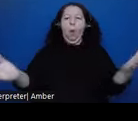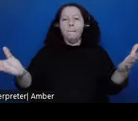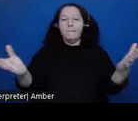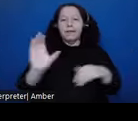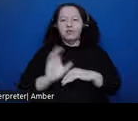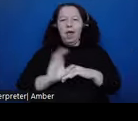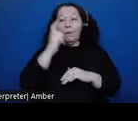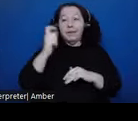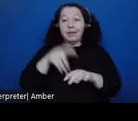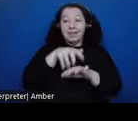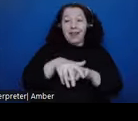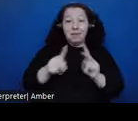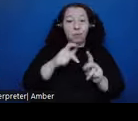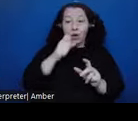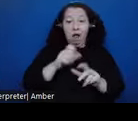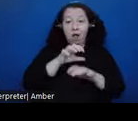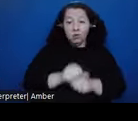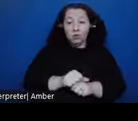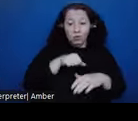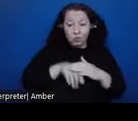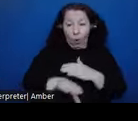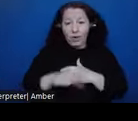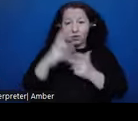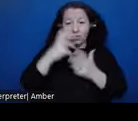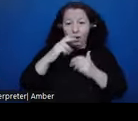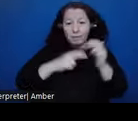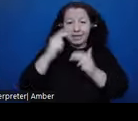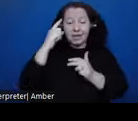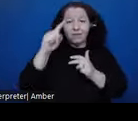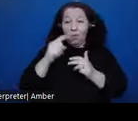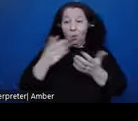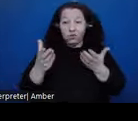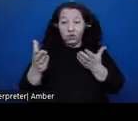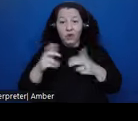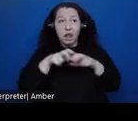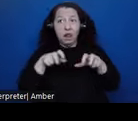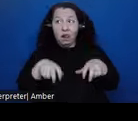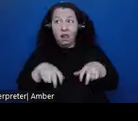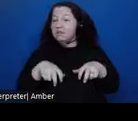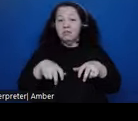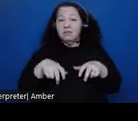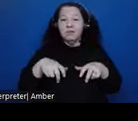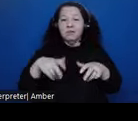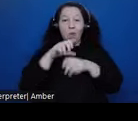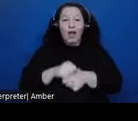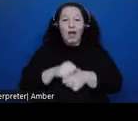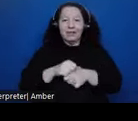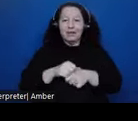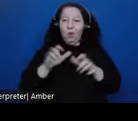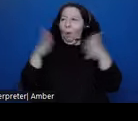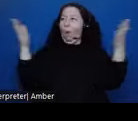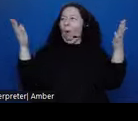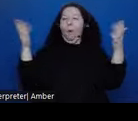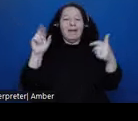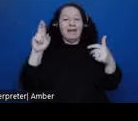into a dark building for a service. They were accustomed to being in an open plaza and hearing the service, and so these colonnades and these